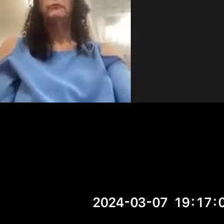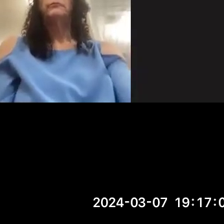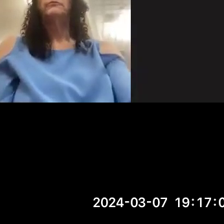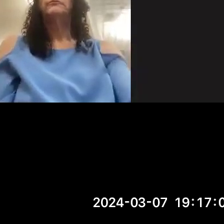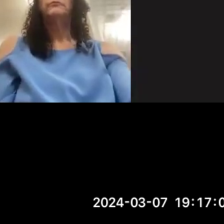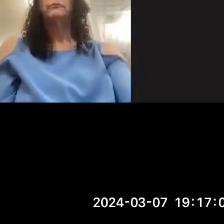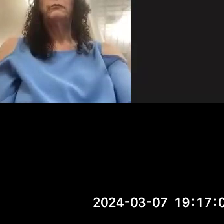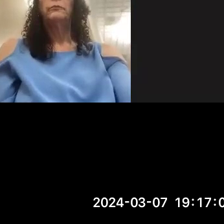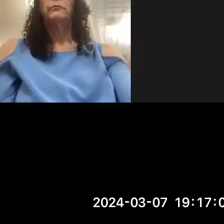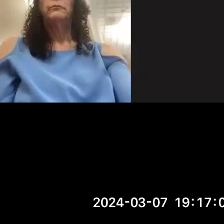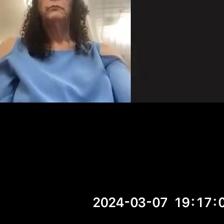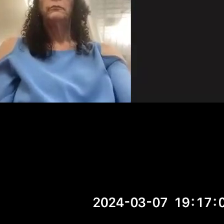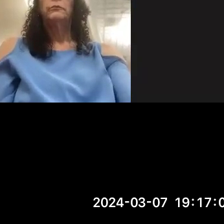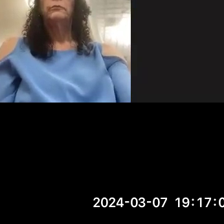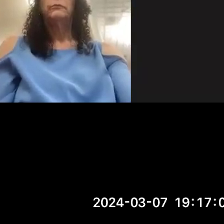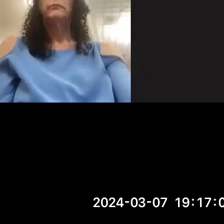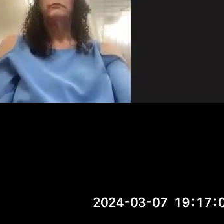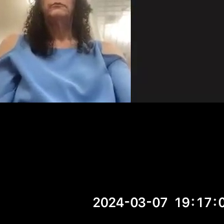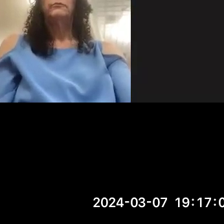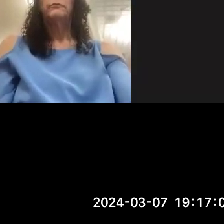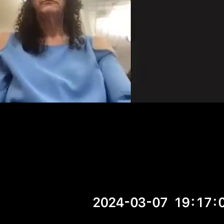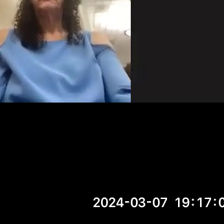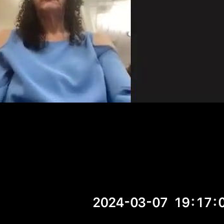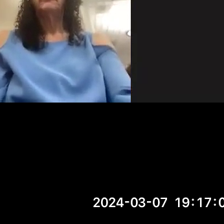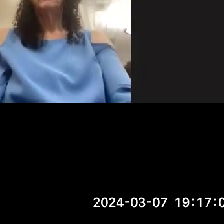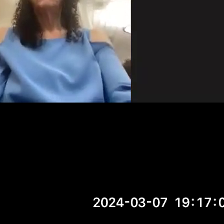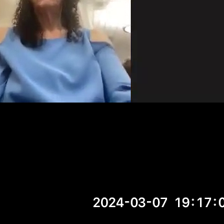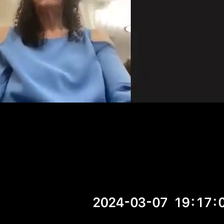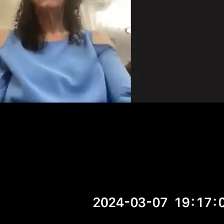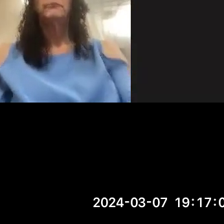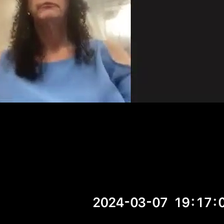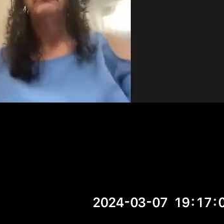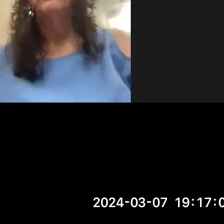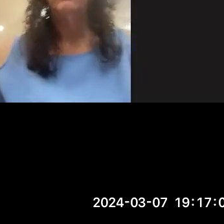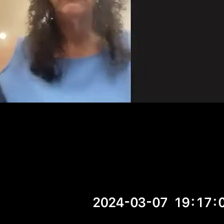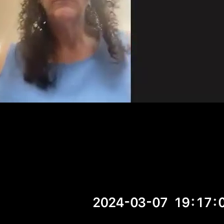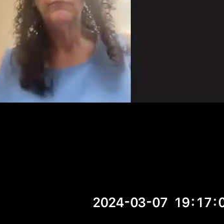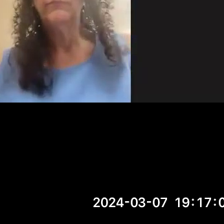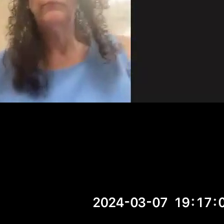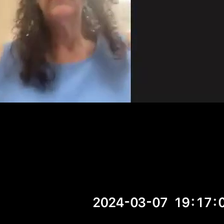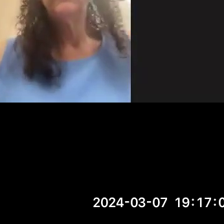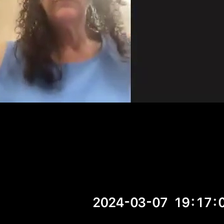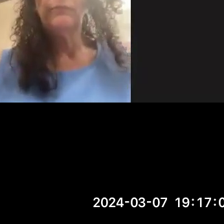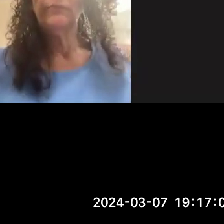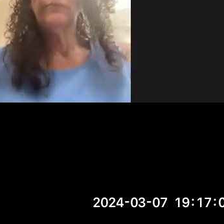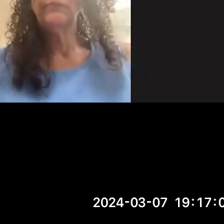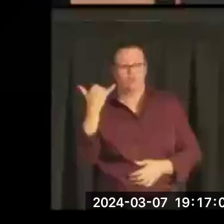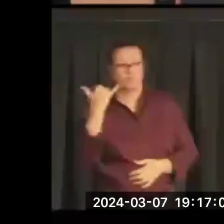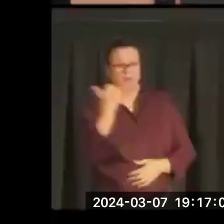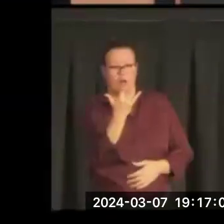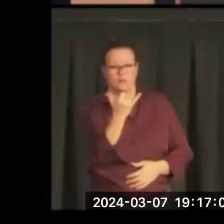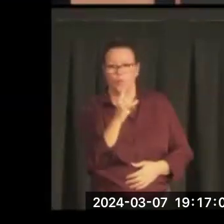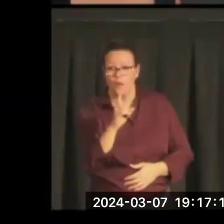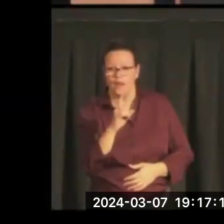who happened to have a grocery store in Great Falls, Montana. Now, you can imagine, here's a couple who are in their